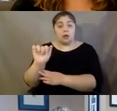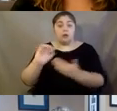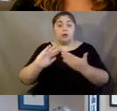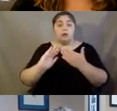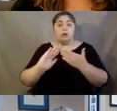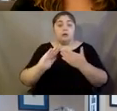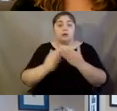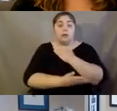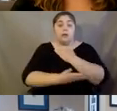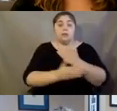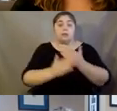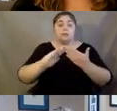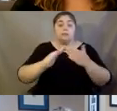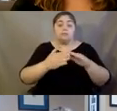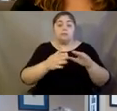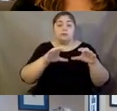Long-Term Care Services.